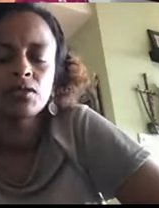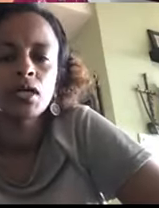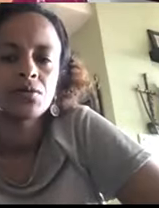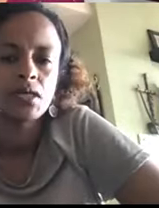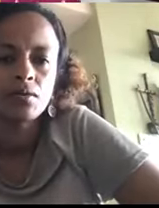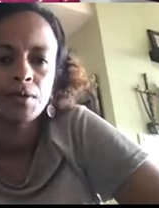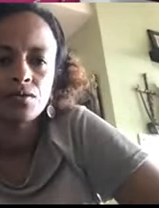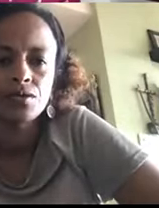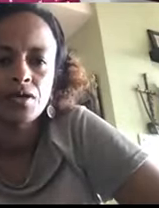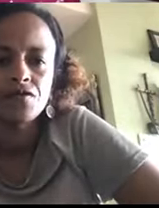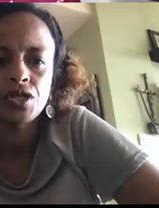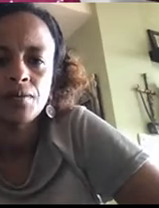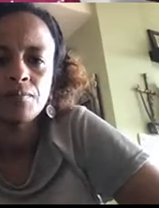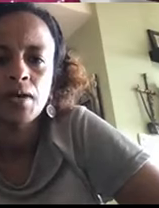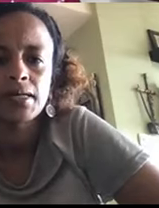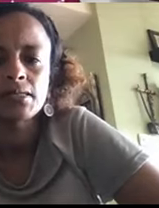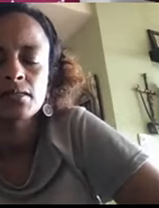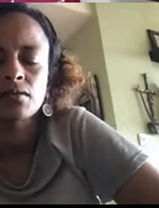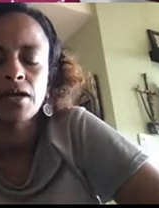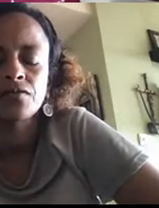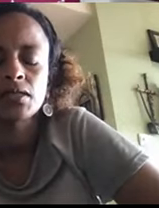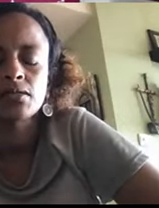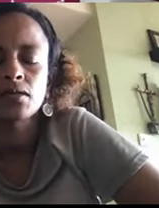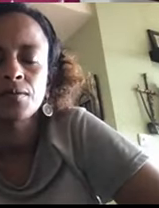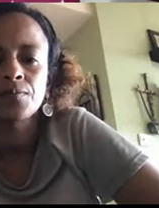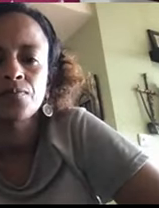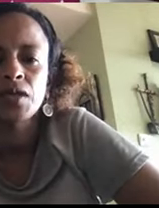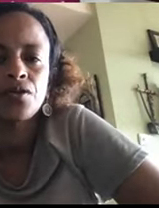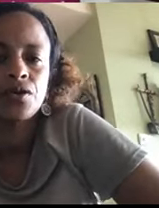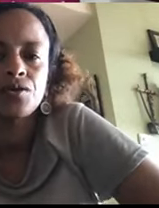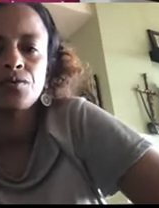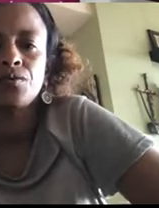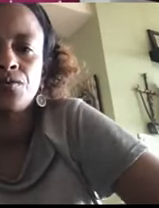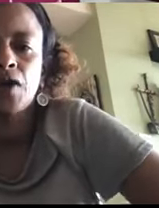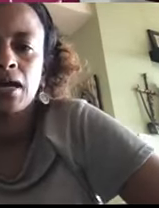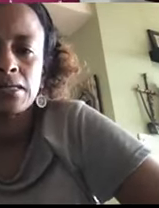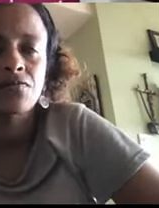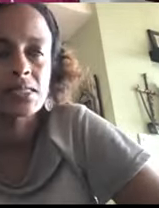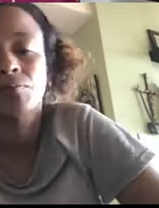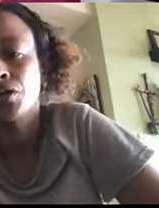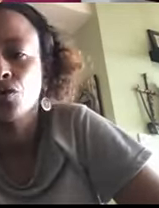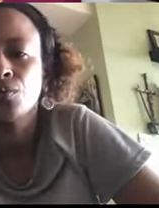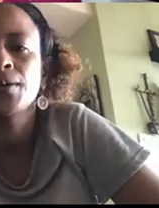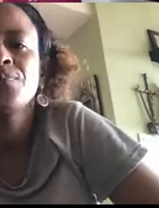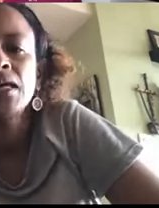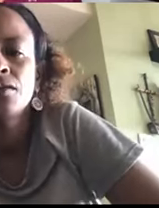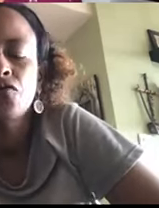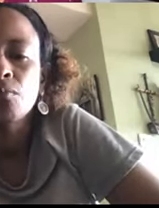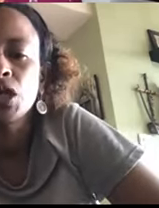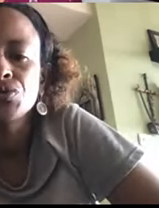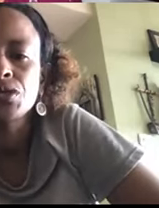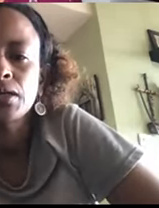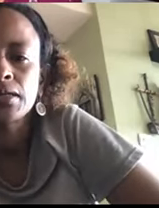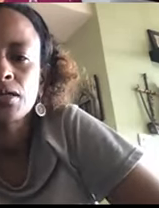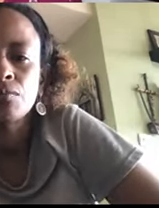what Nana was saying about FGM as kind of this othered violence, for example, in Ethiopia, the